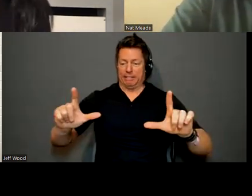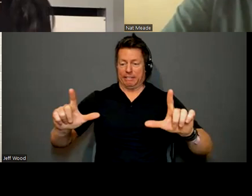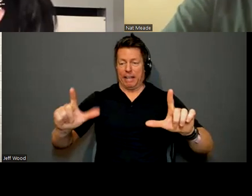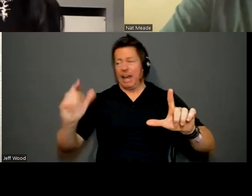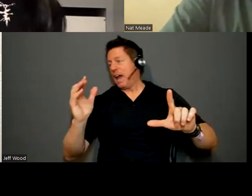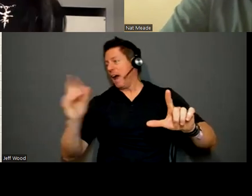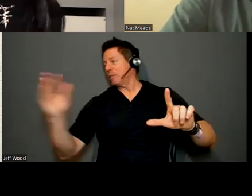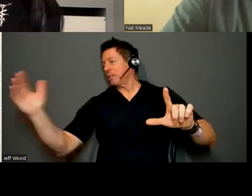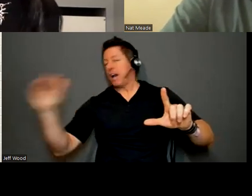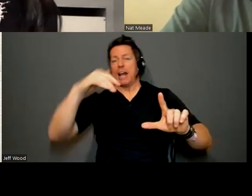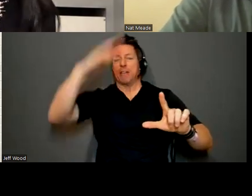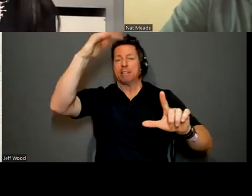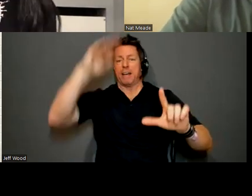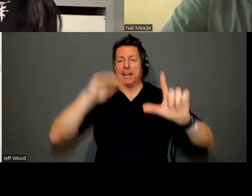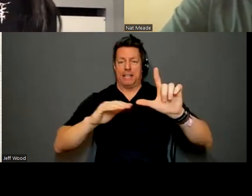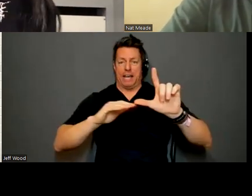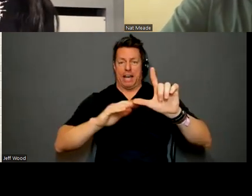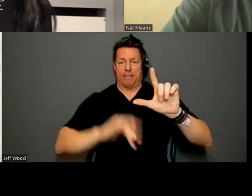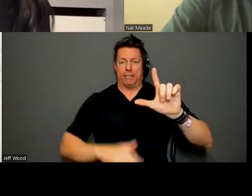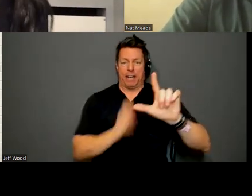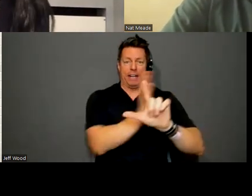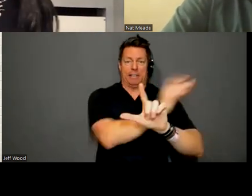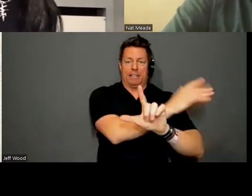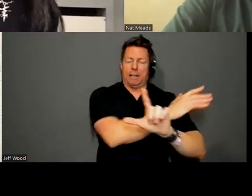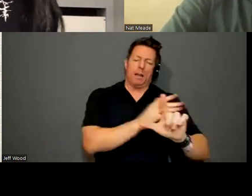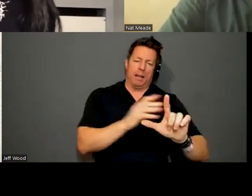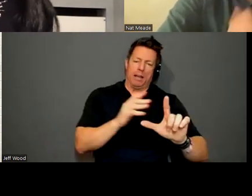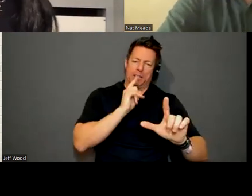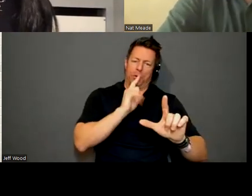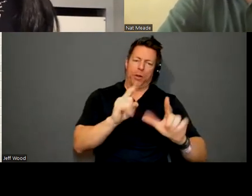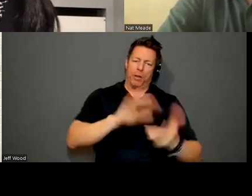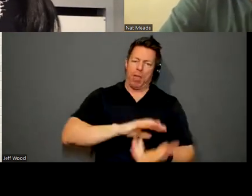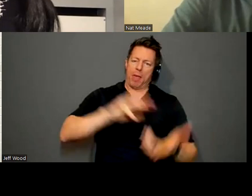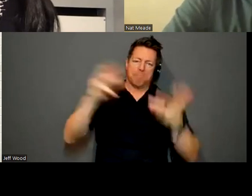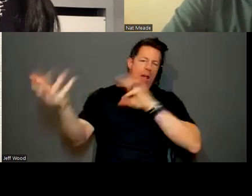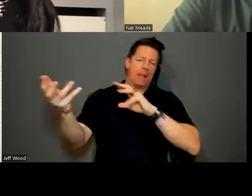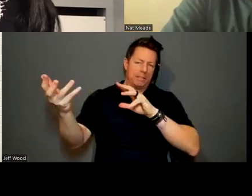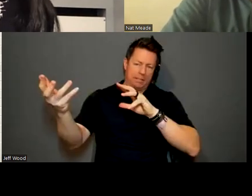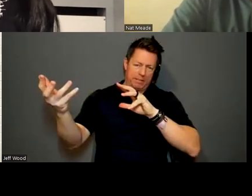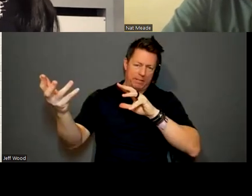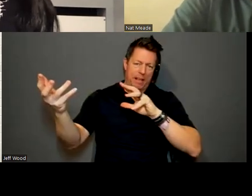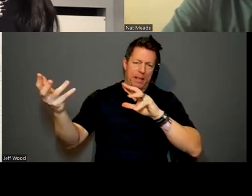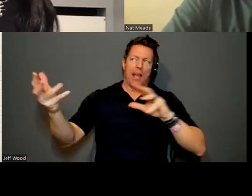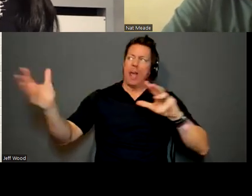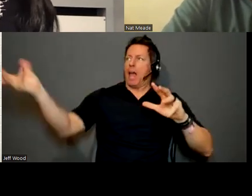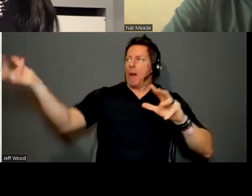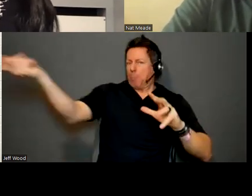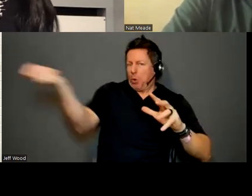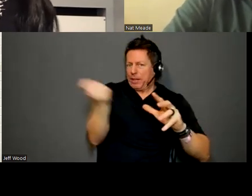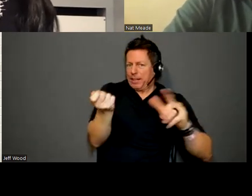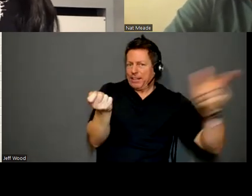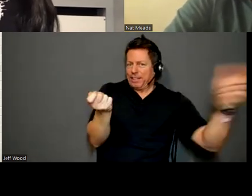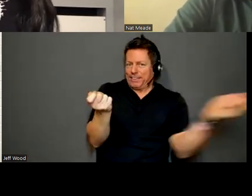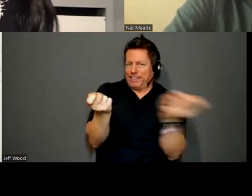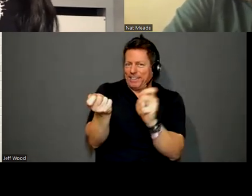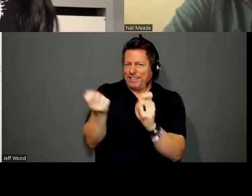As for all of us. So that mess, I think maybe bringing that mess in a little bit would be good. Yeah.